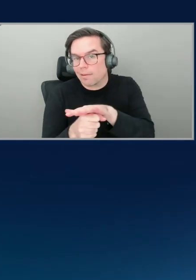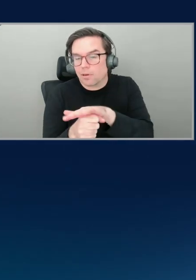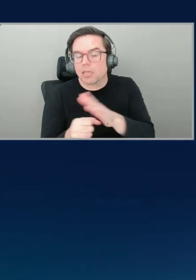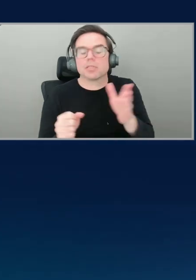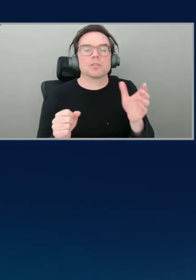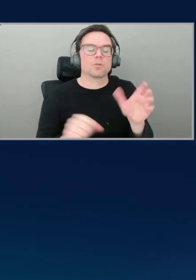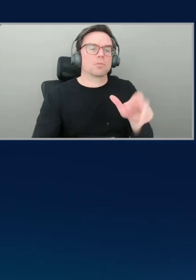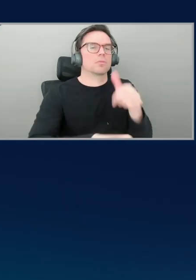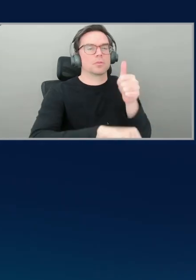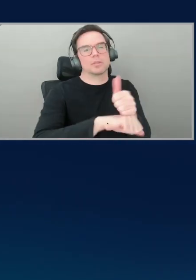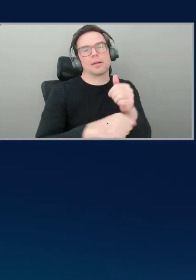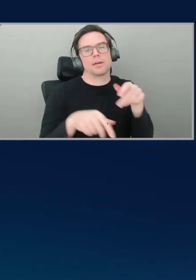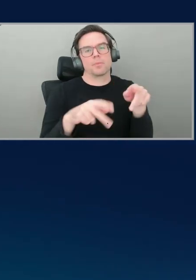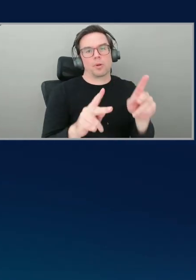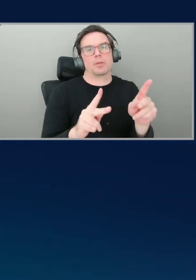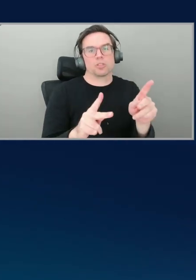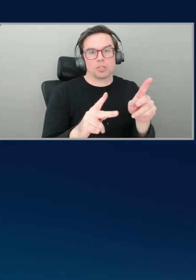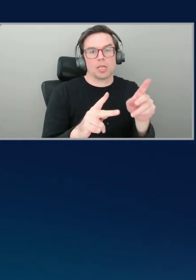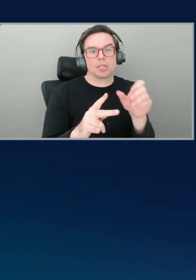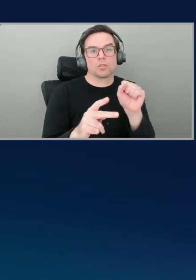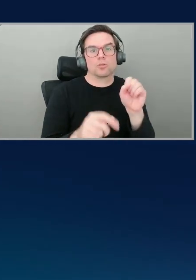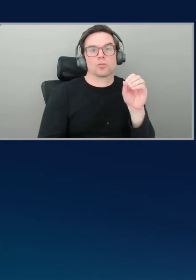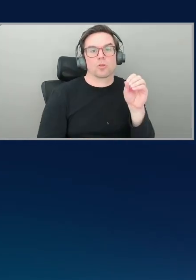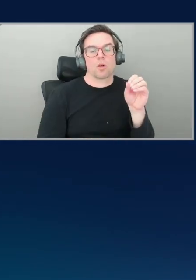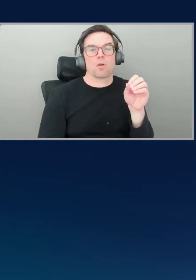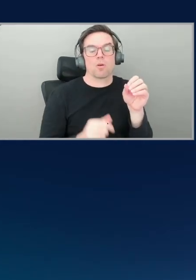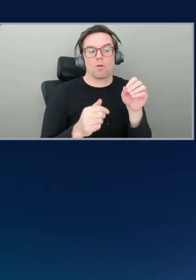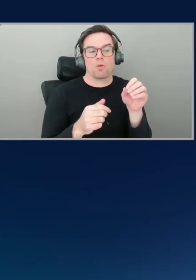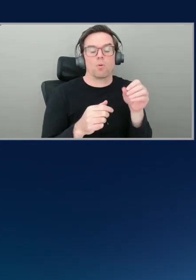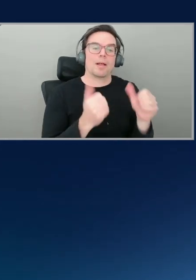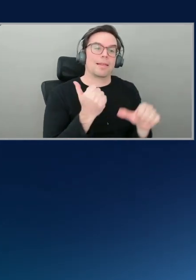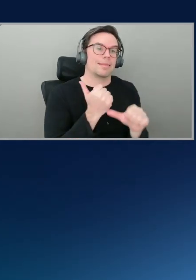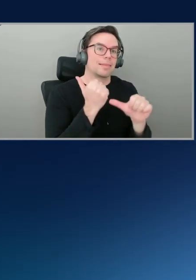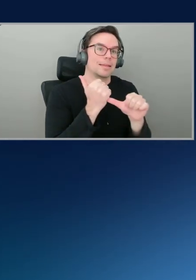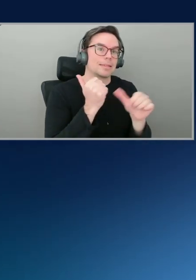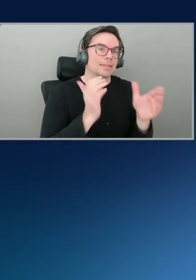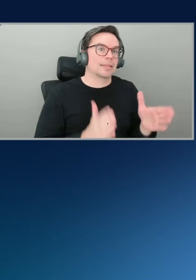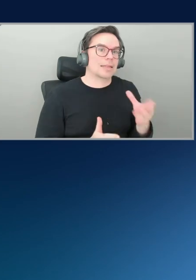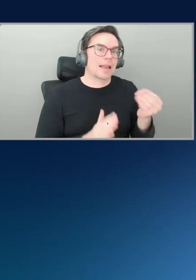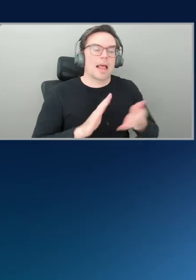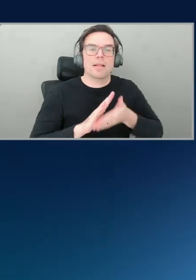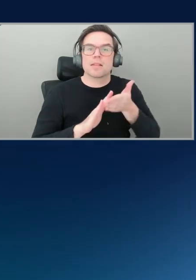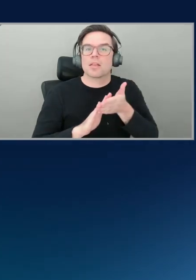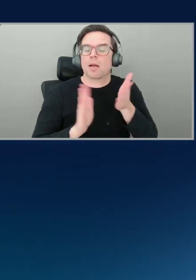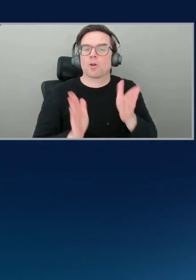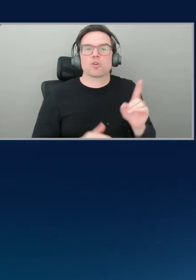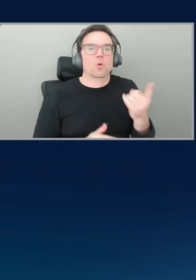so that like the assistant as well as your operators only have access to what they need to have access to.